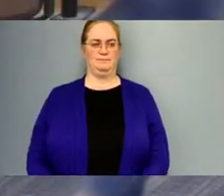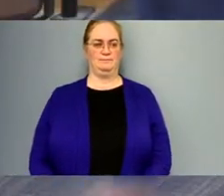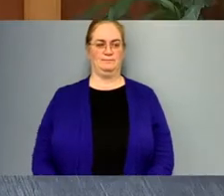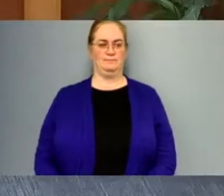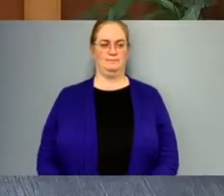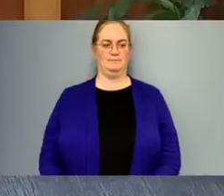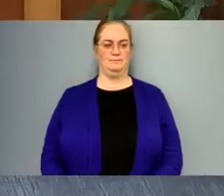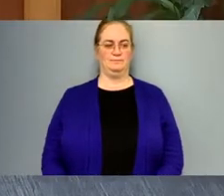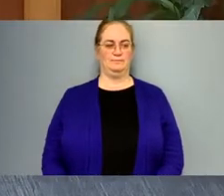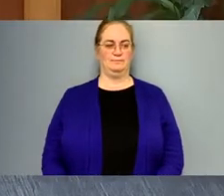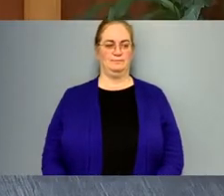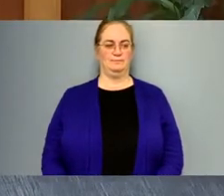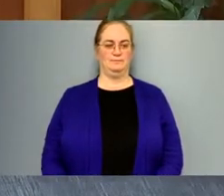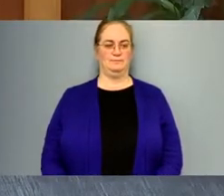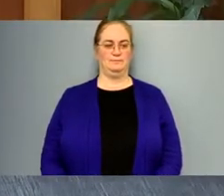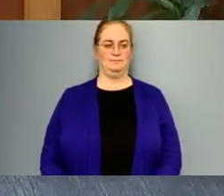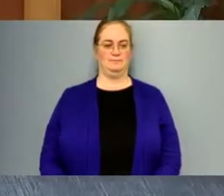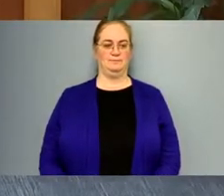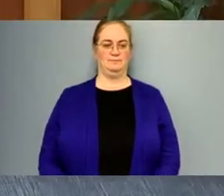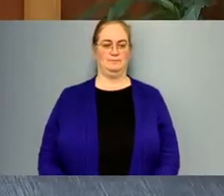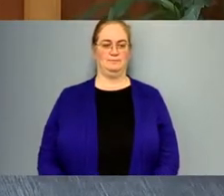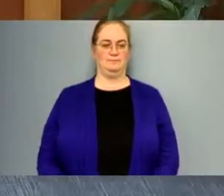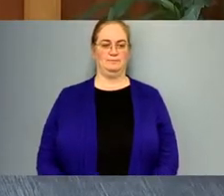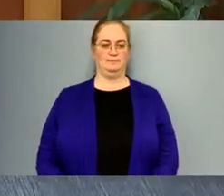Megan Brock Ms.